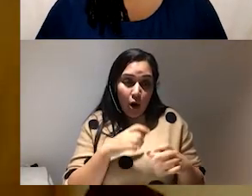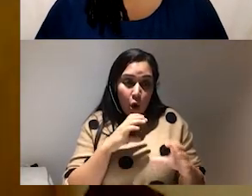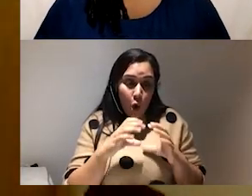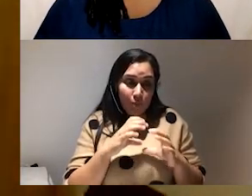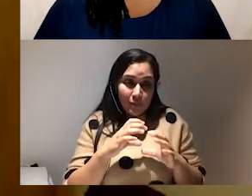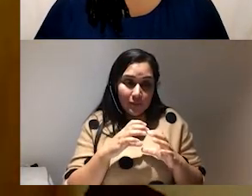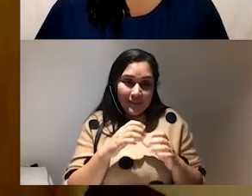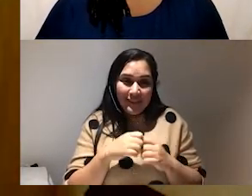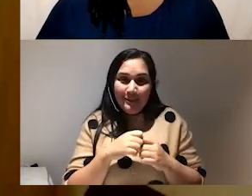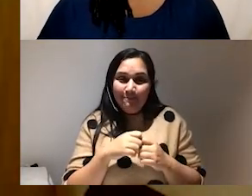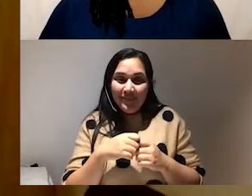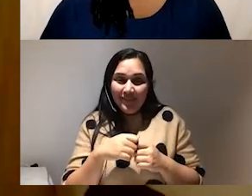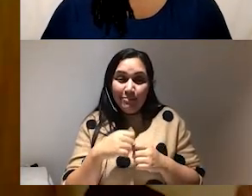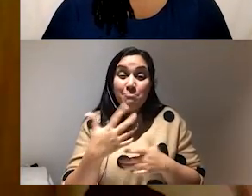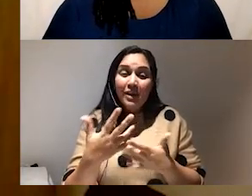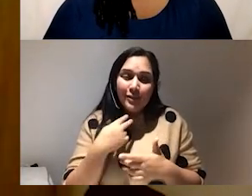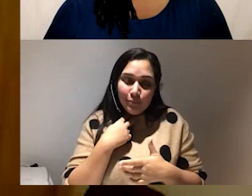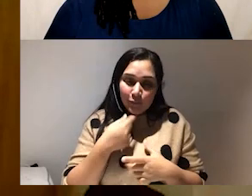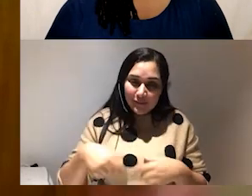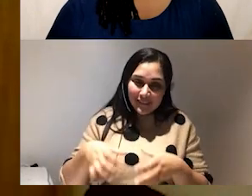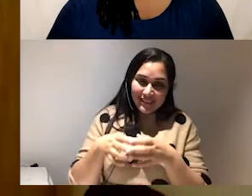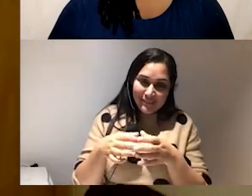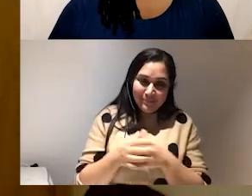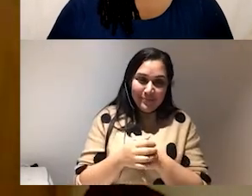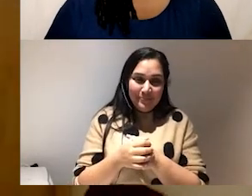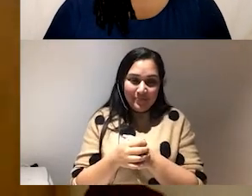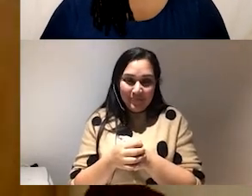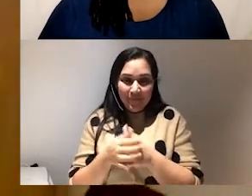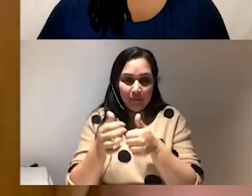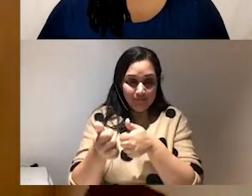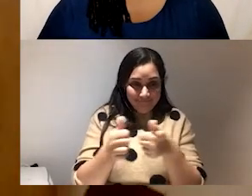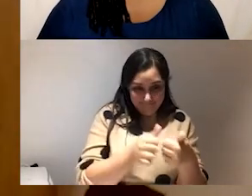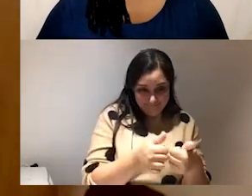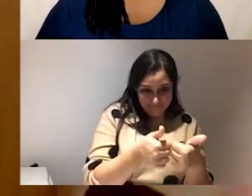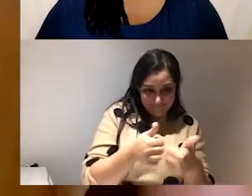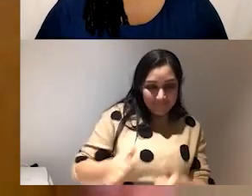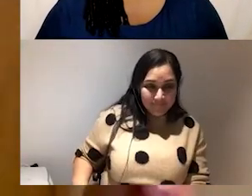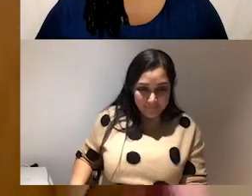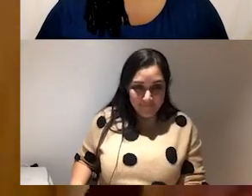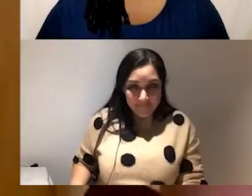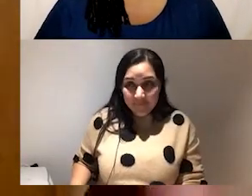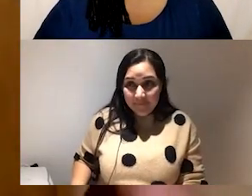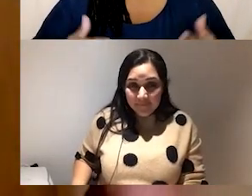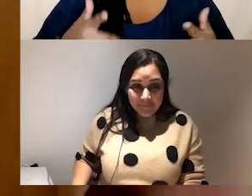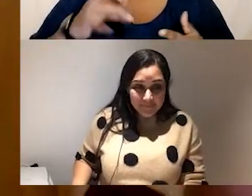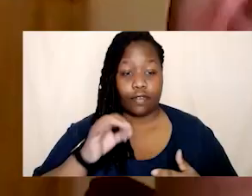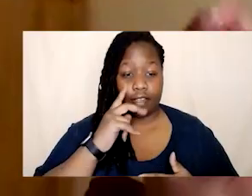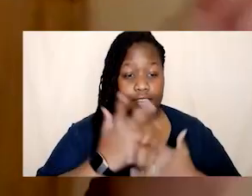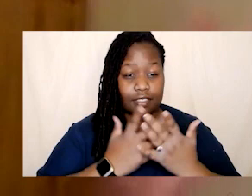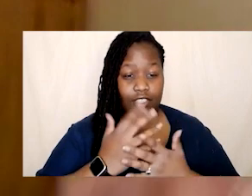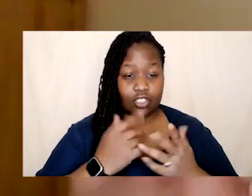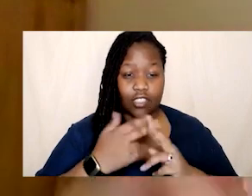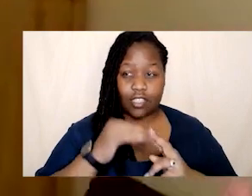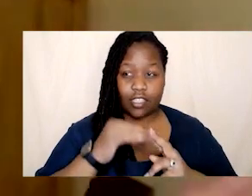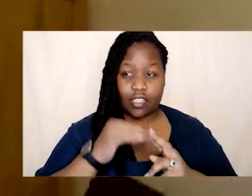dismay i'm sure um but but i've been really slow to think about that you know we've had discussions about whether we should turn on our comments